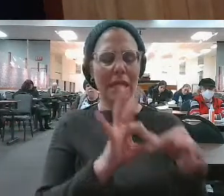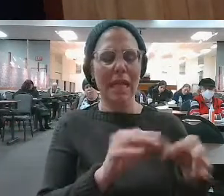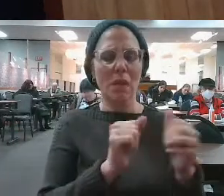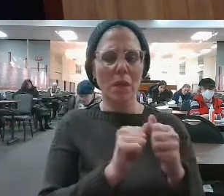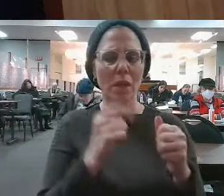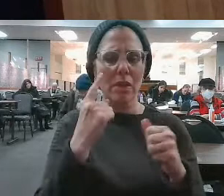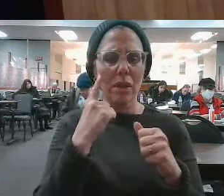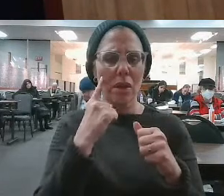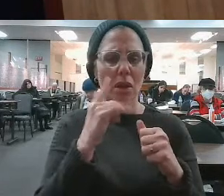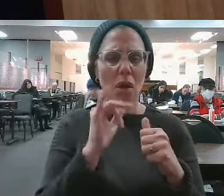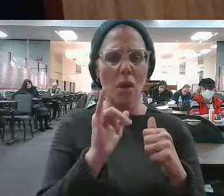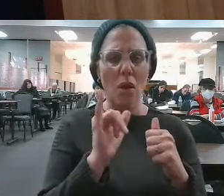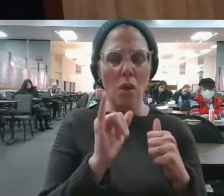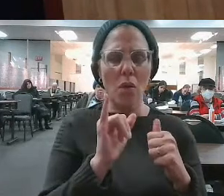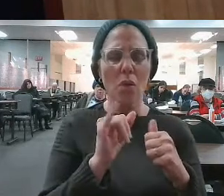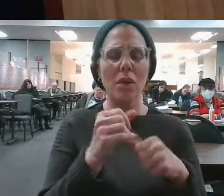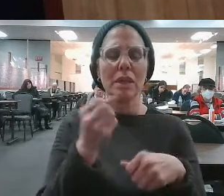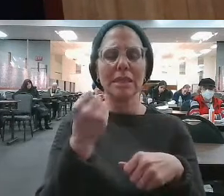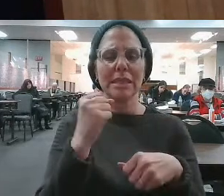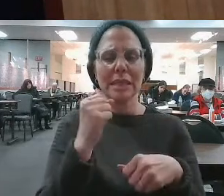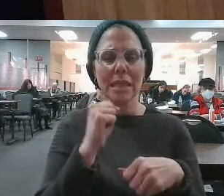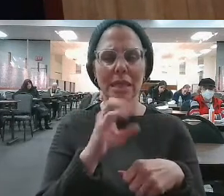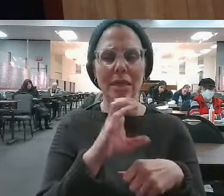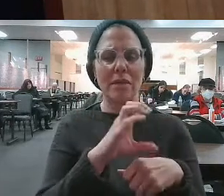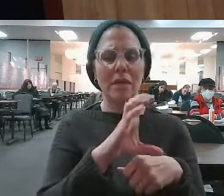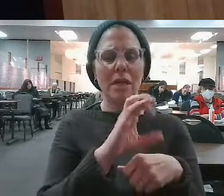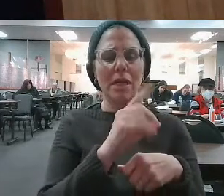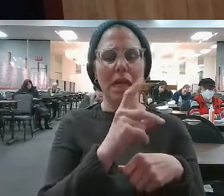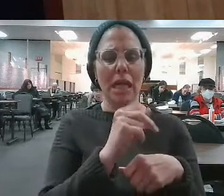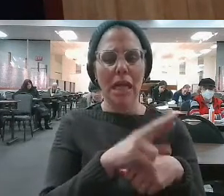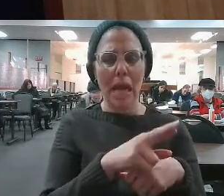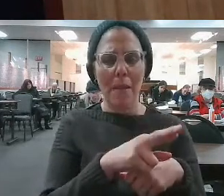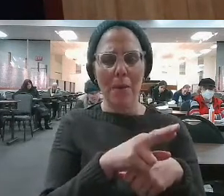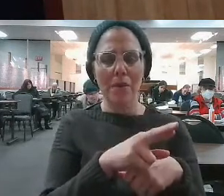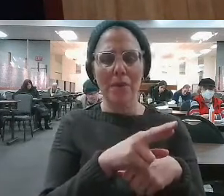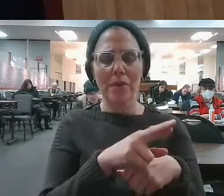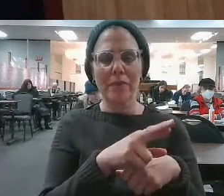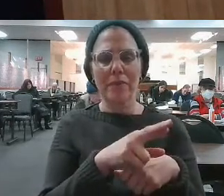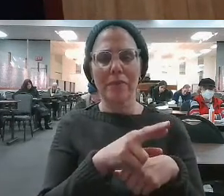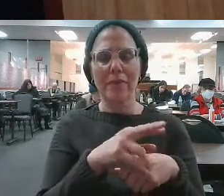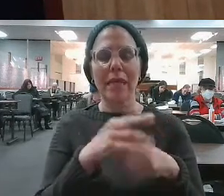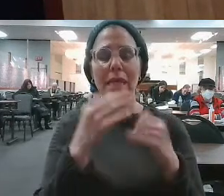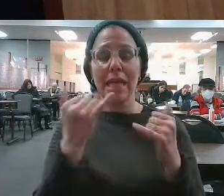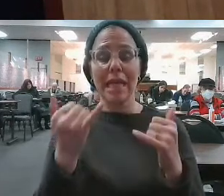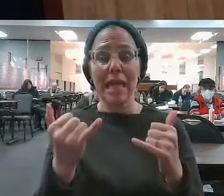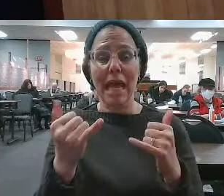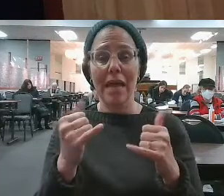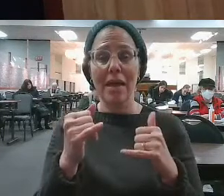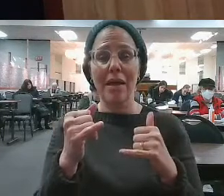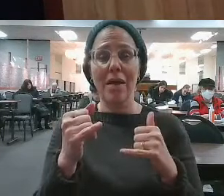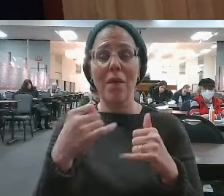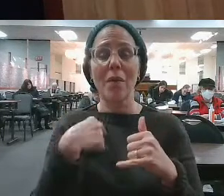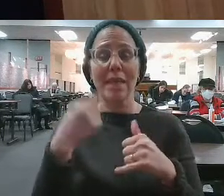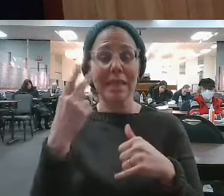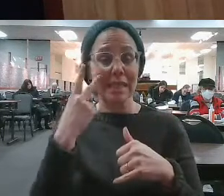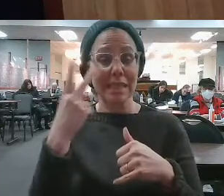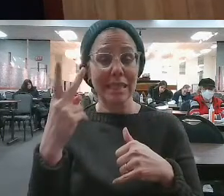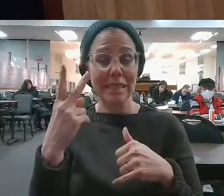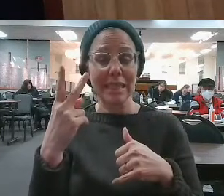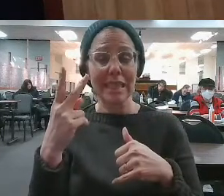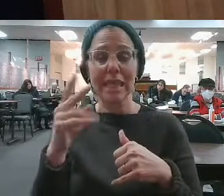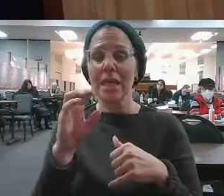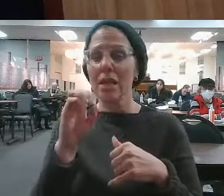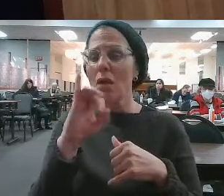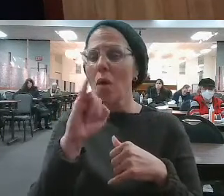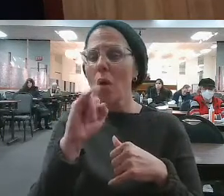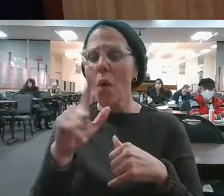all this. But yet again, it's separate from everything in Parshis Truma and stated on its own in Parshis Tetzaveh. Now